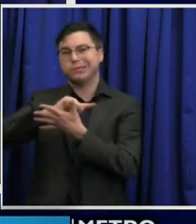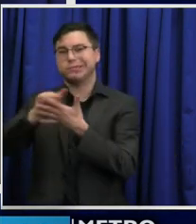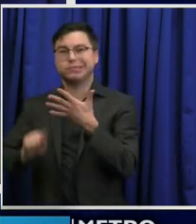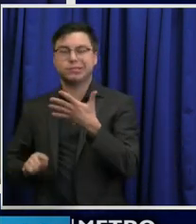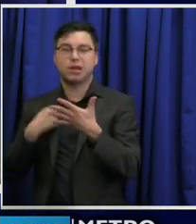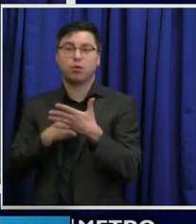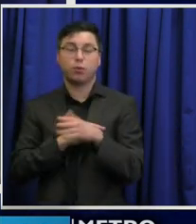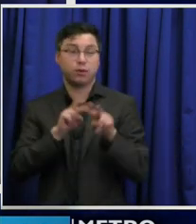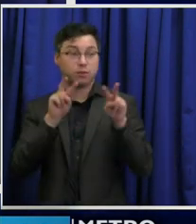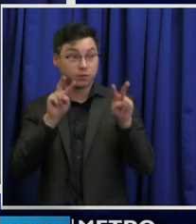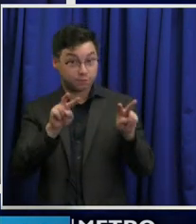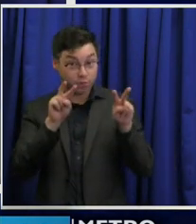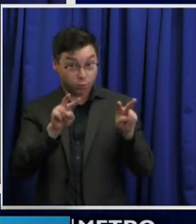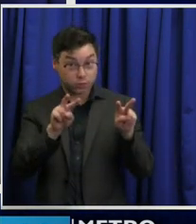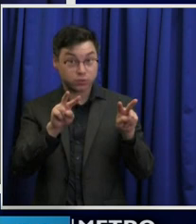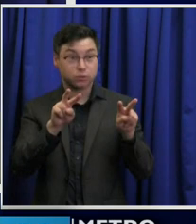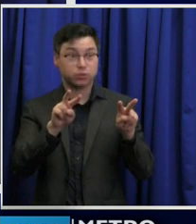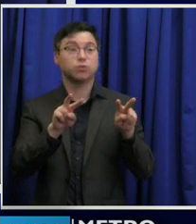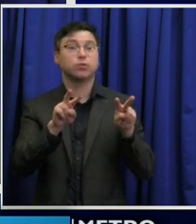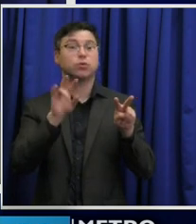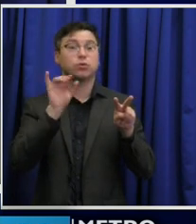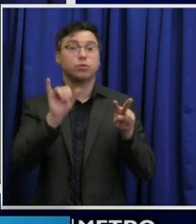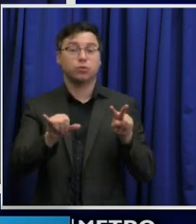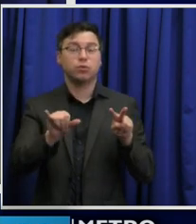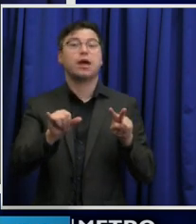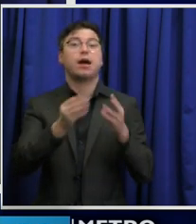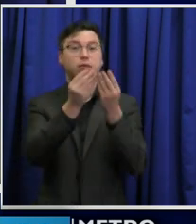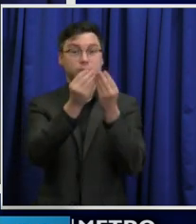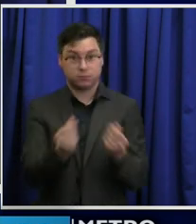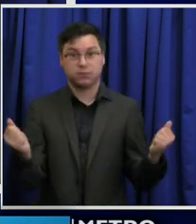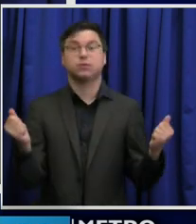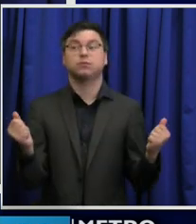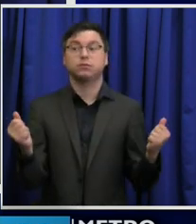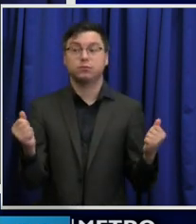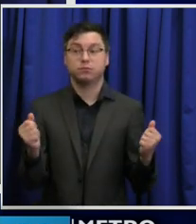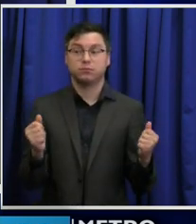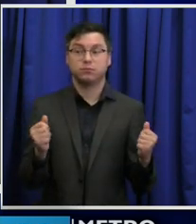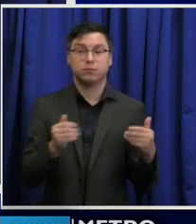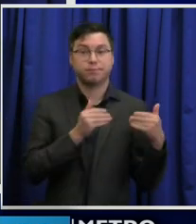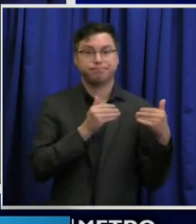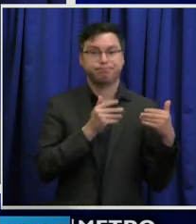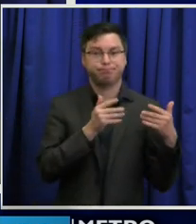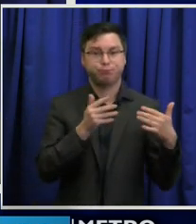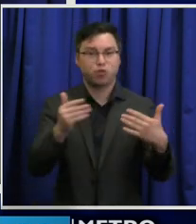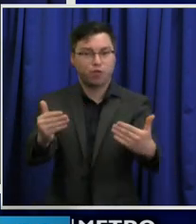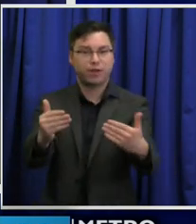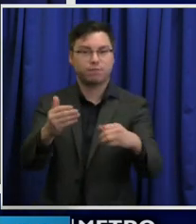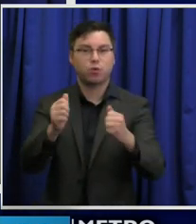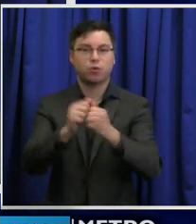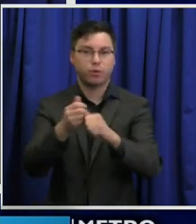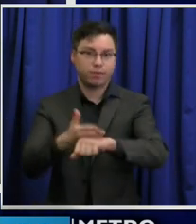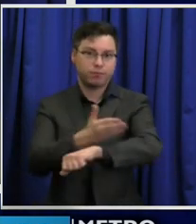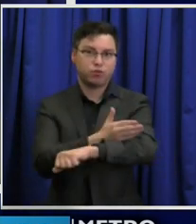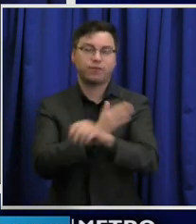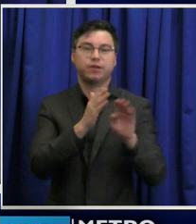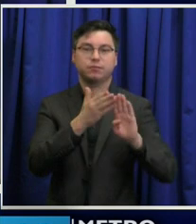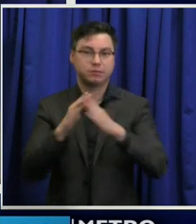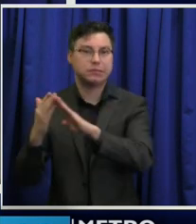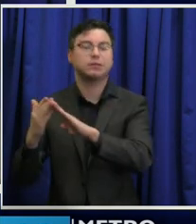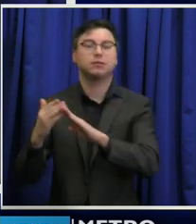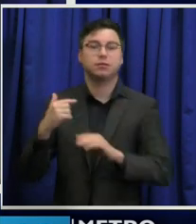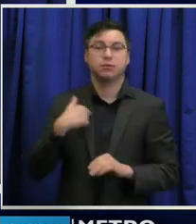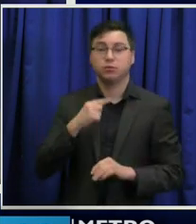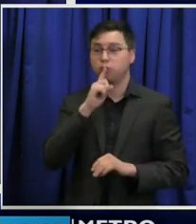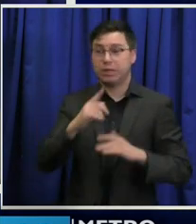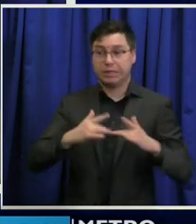forward to that being dislodged and moving forward. And again, it is exciting that the